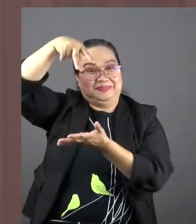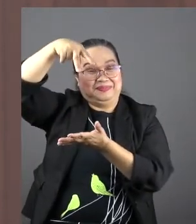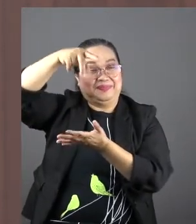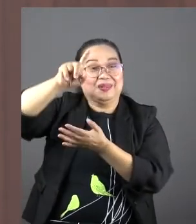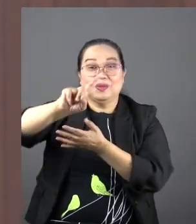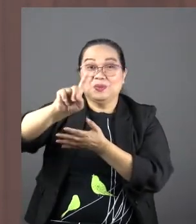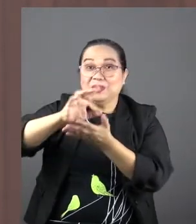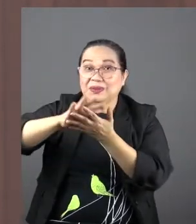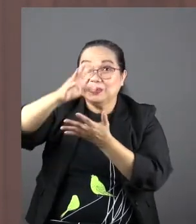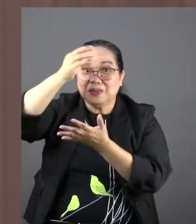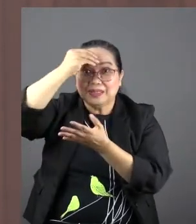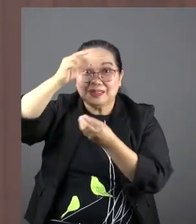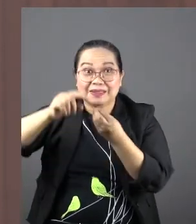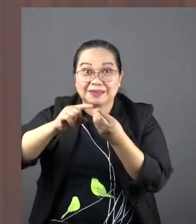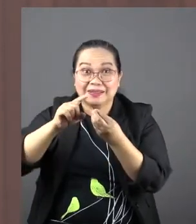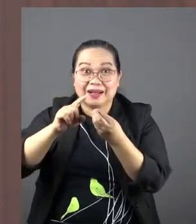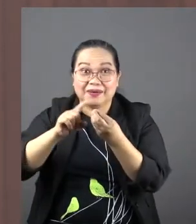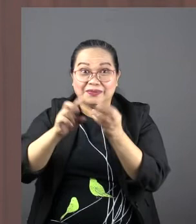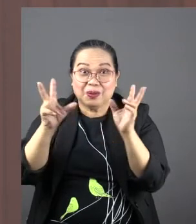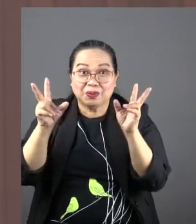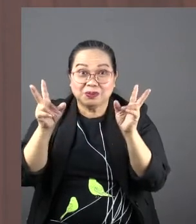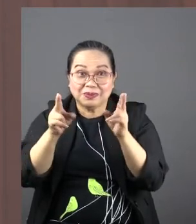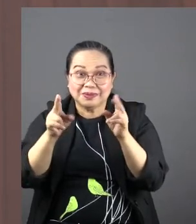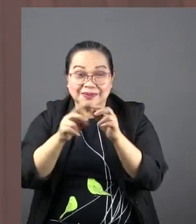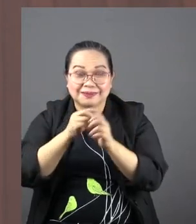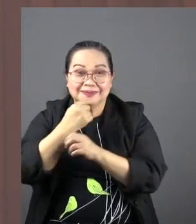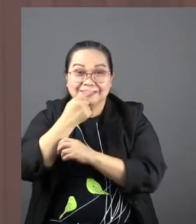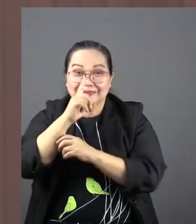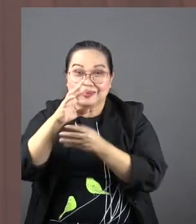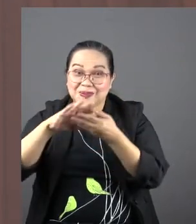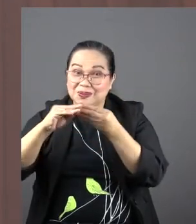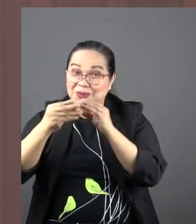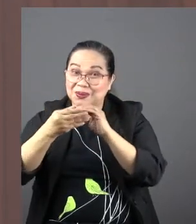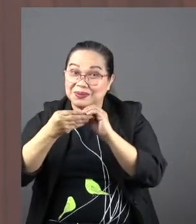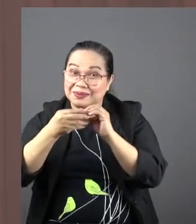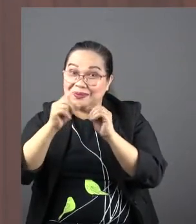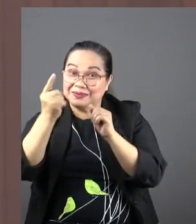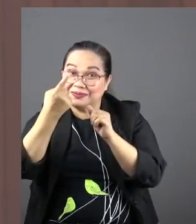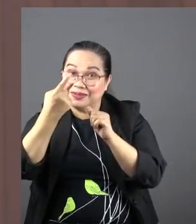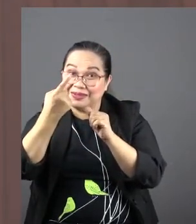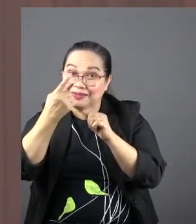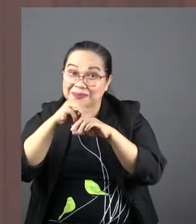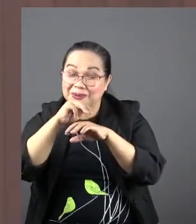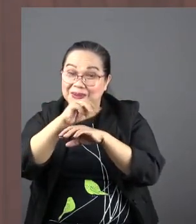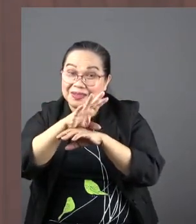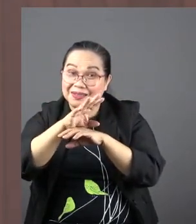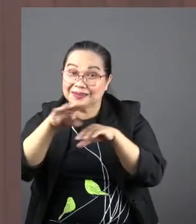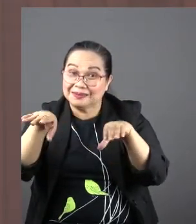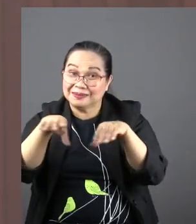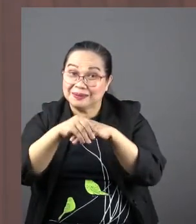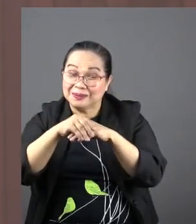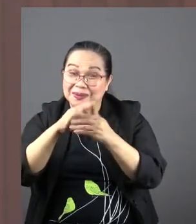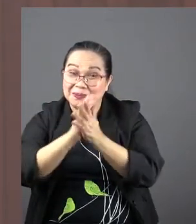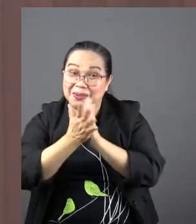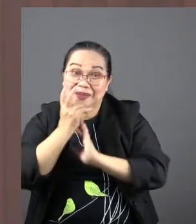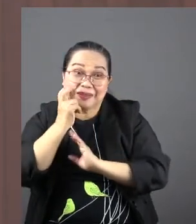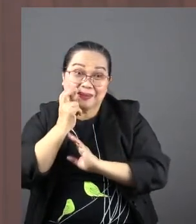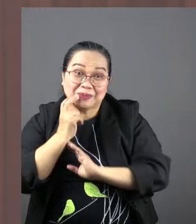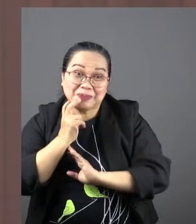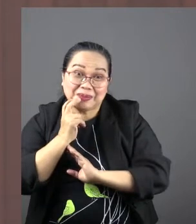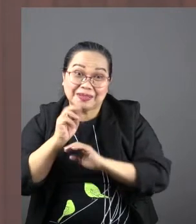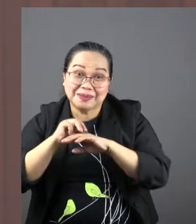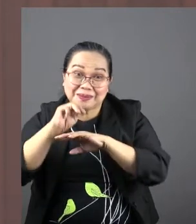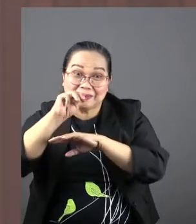learning from these two vignettes here? The 12 year old Jesus and the first miracle at Cana? We're learning this part of